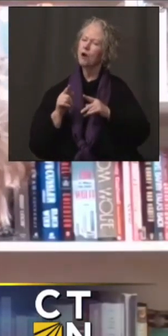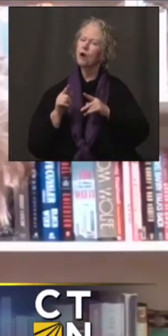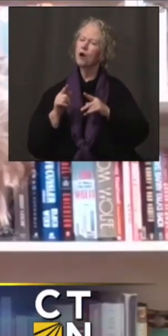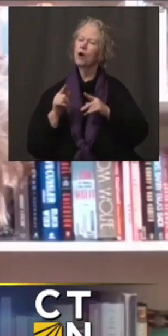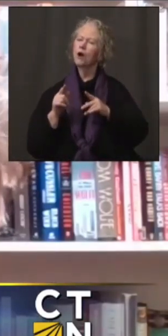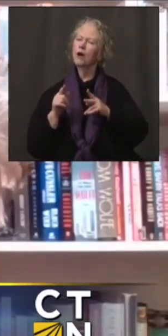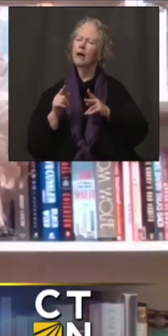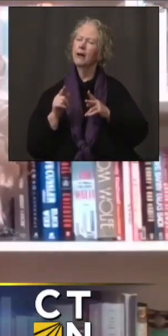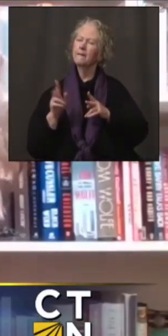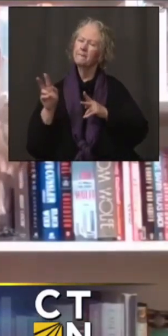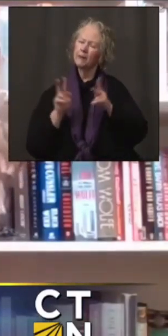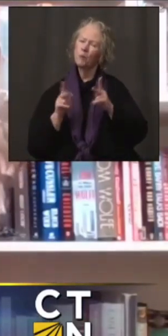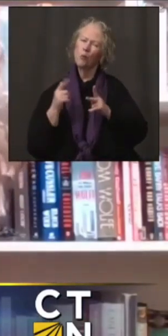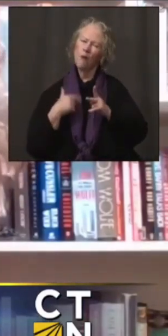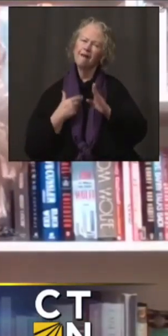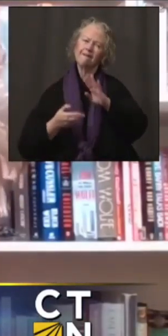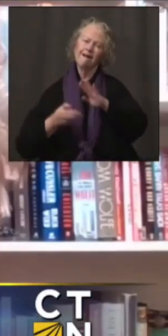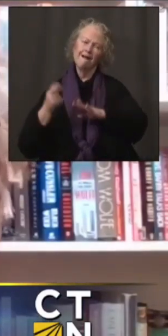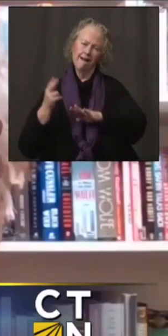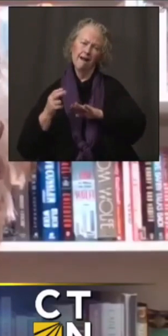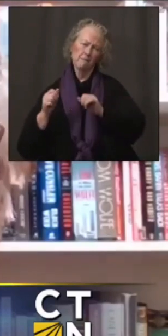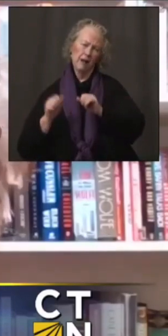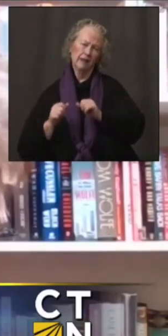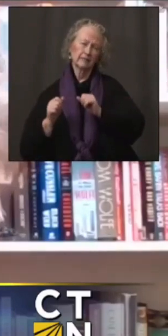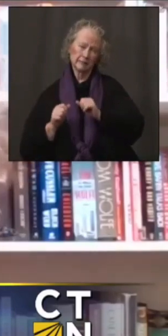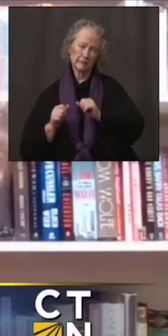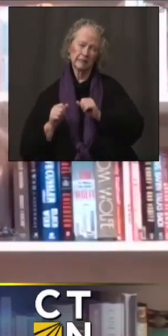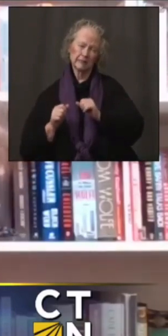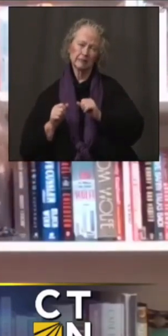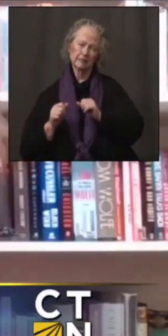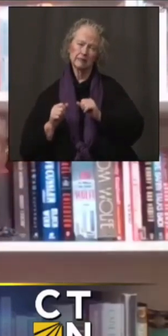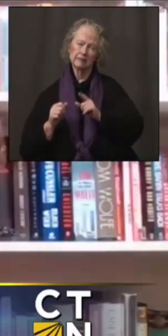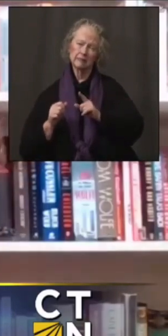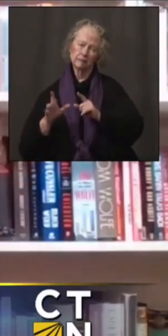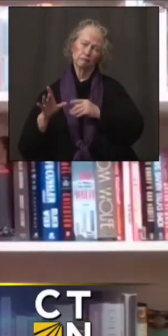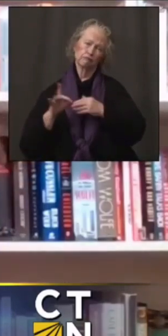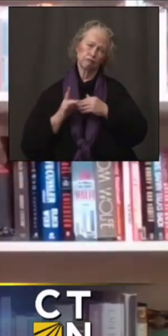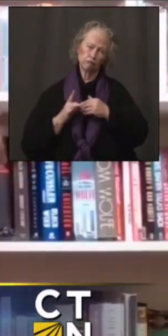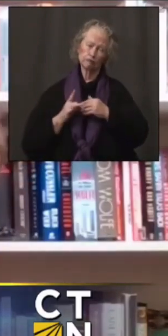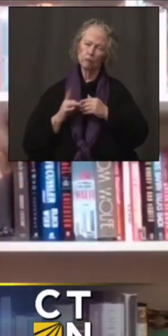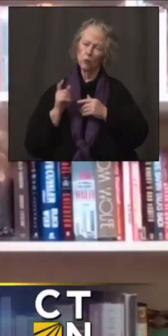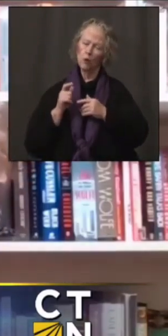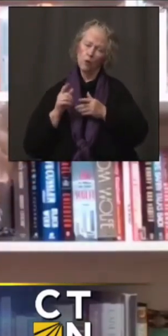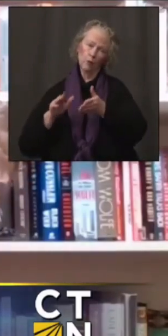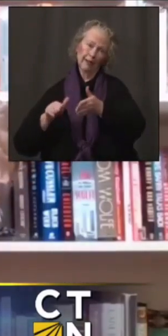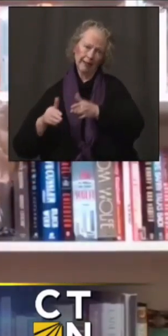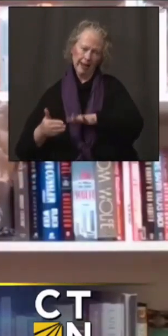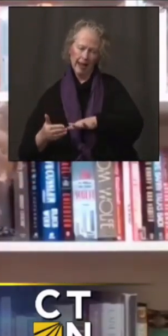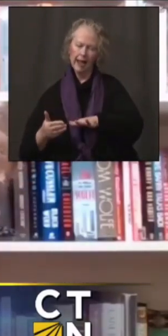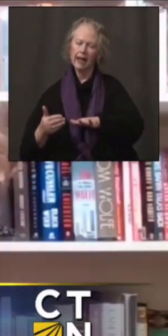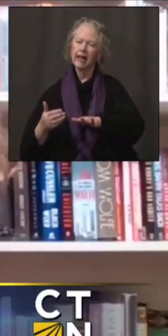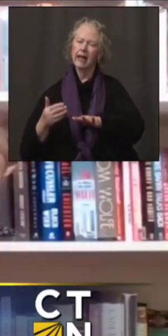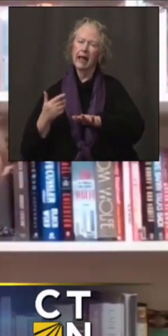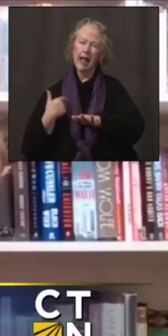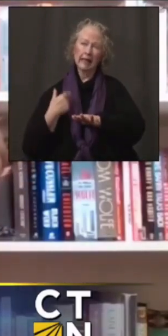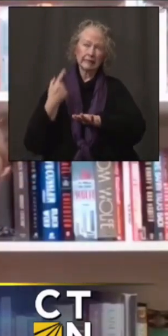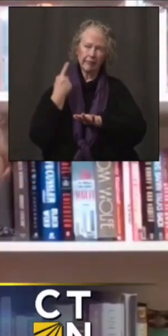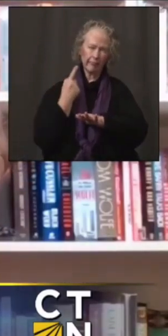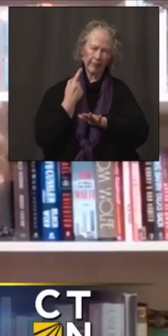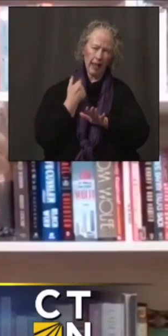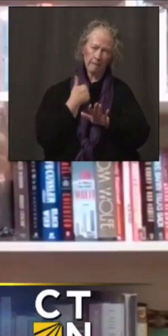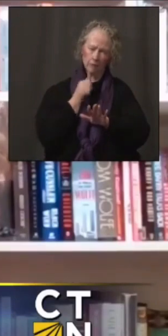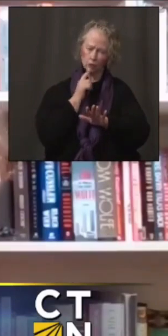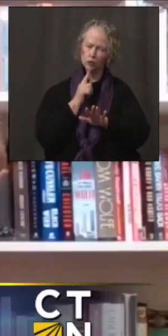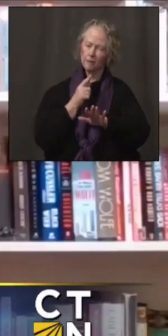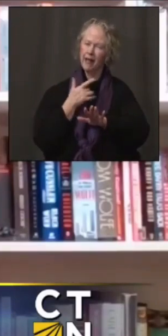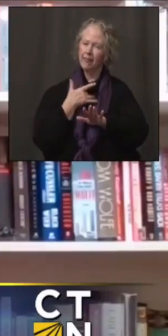mortality and illness. So I think the most likely group that they'll land on, but I don't, I don't want to, uh, to speak for the committee, but I think the